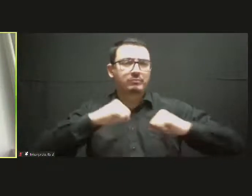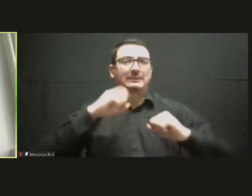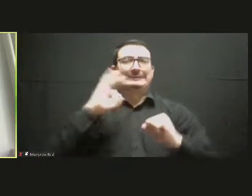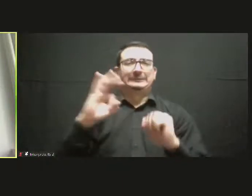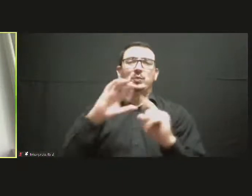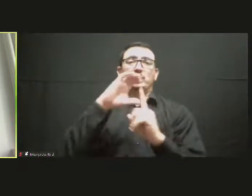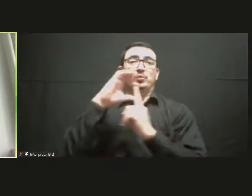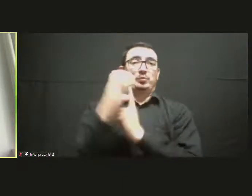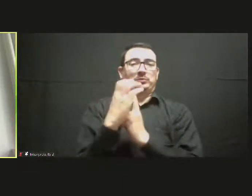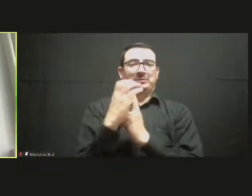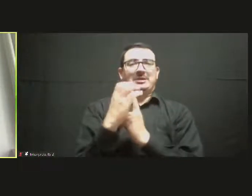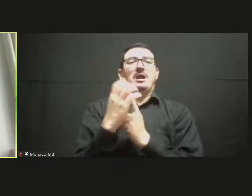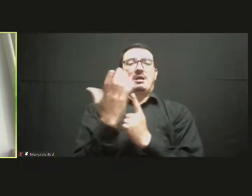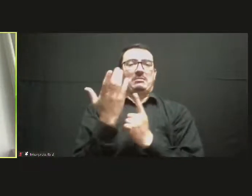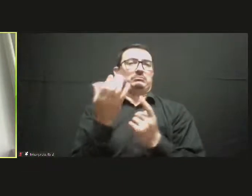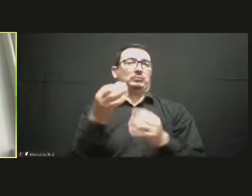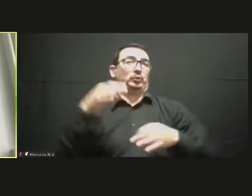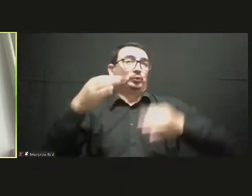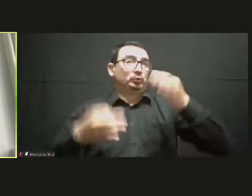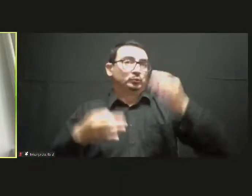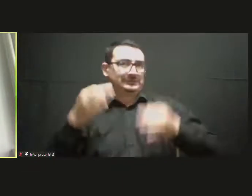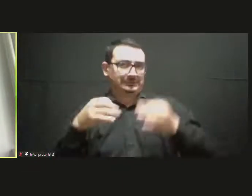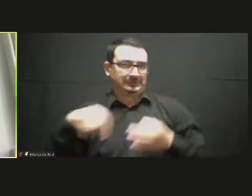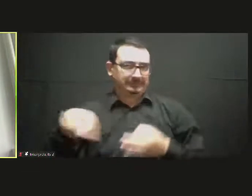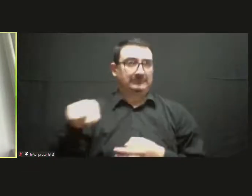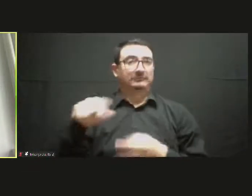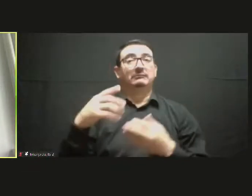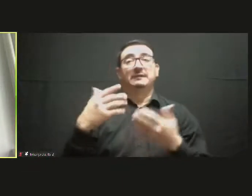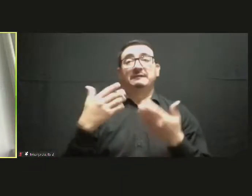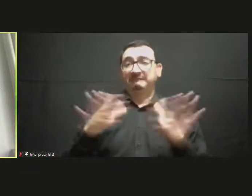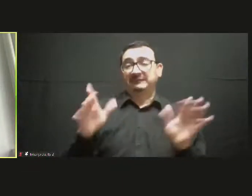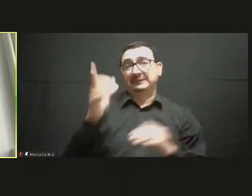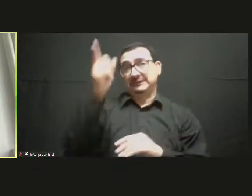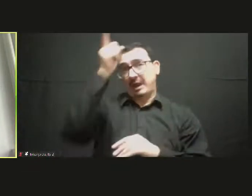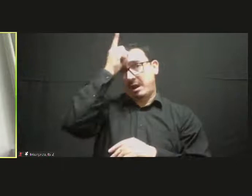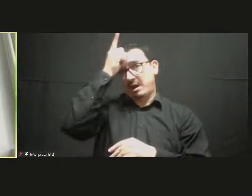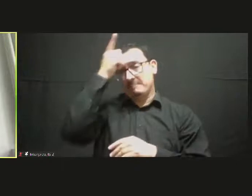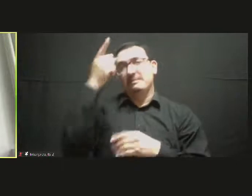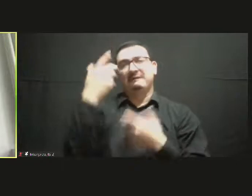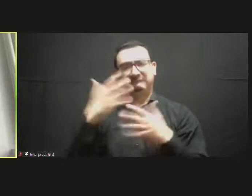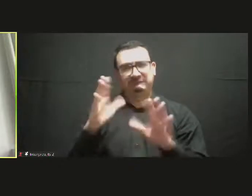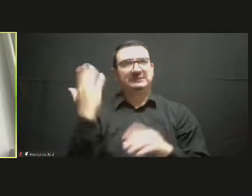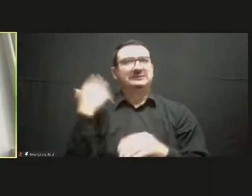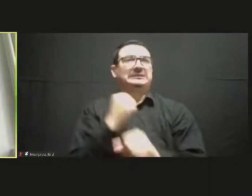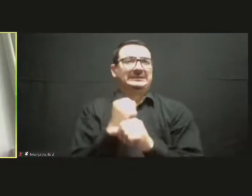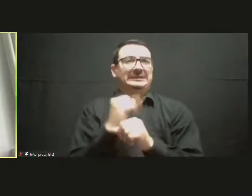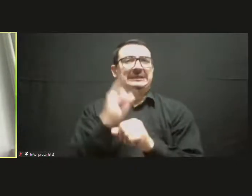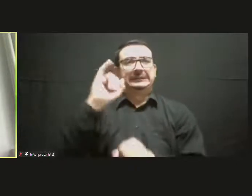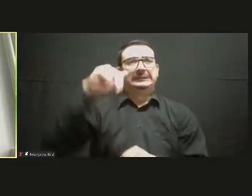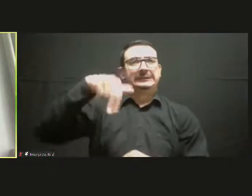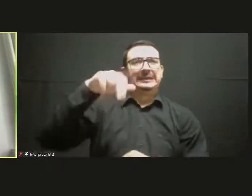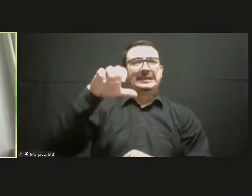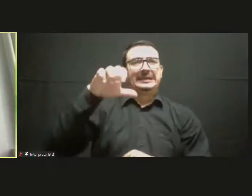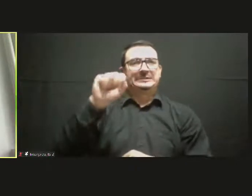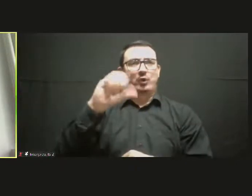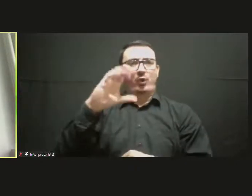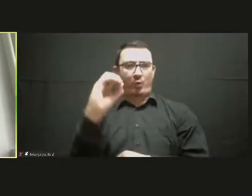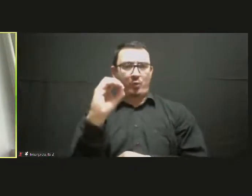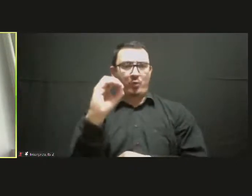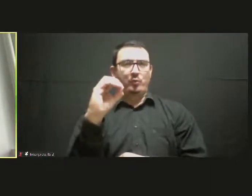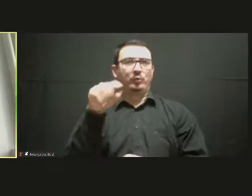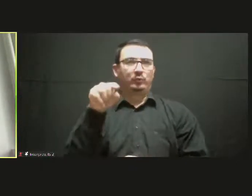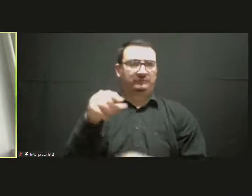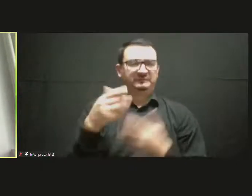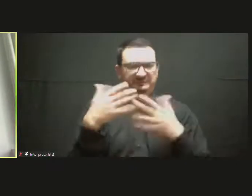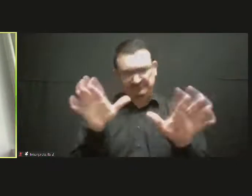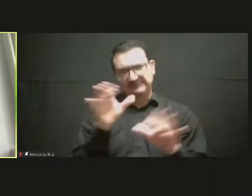We are currently in the process of working on a study on this topic, how to bring together the creative sector with the fair